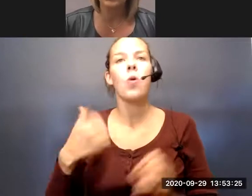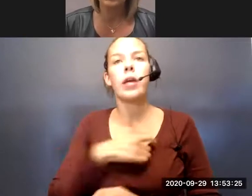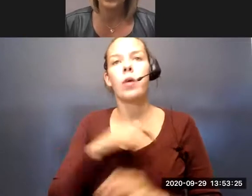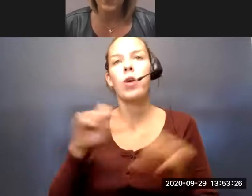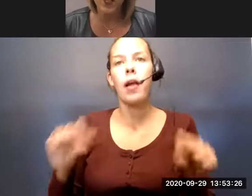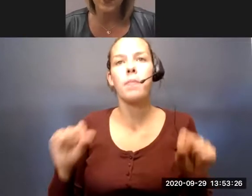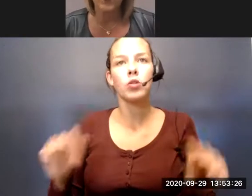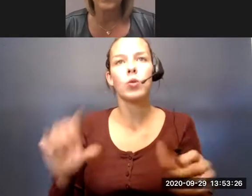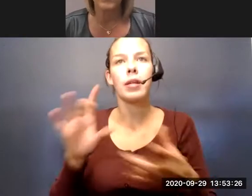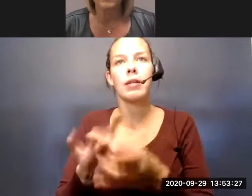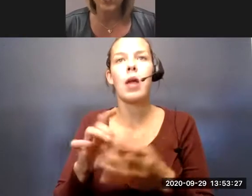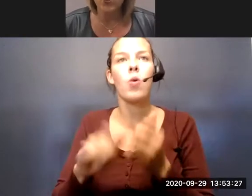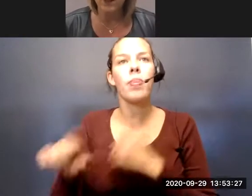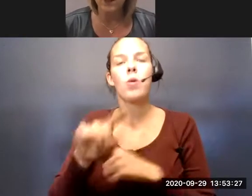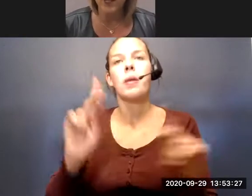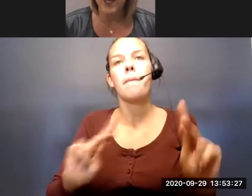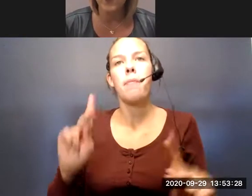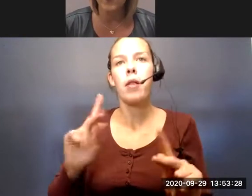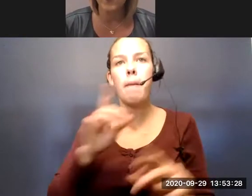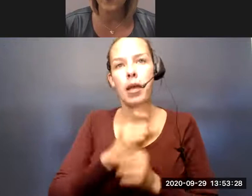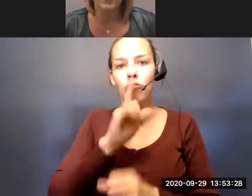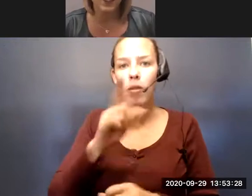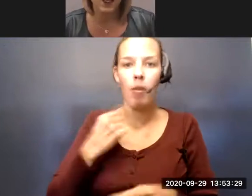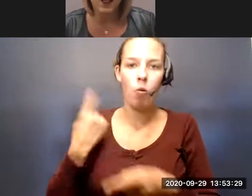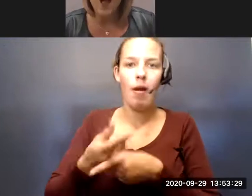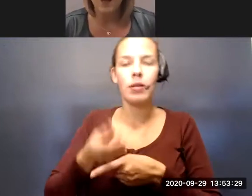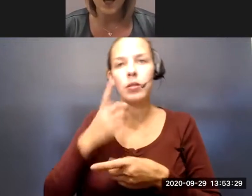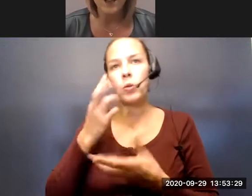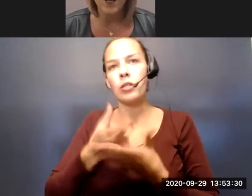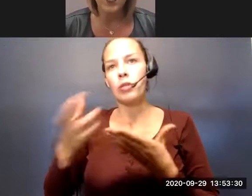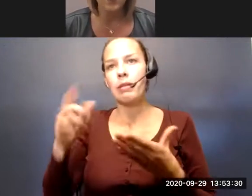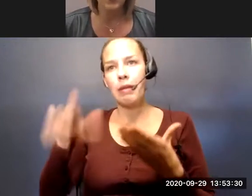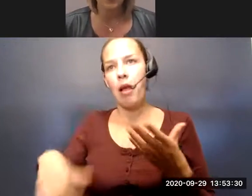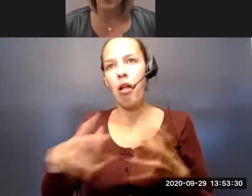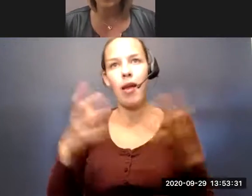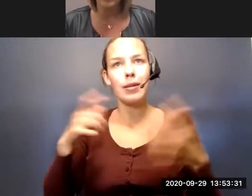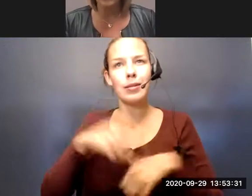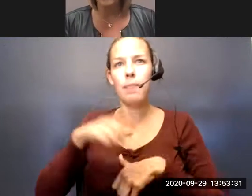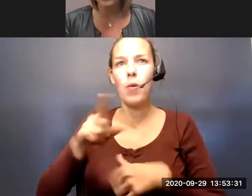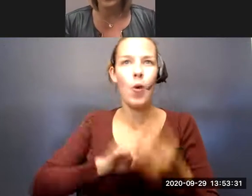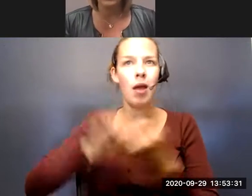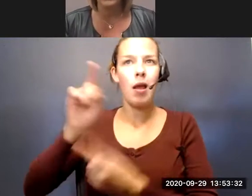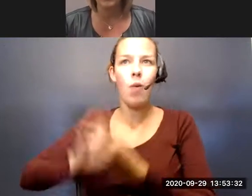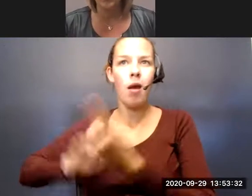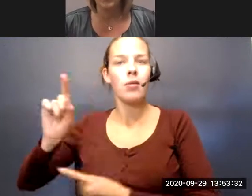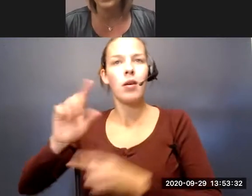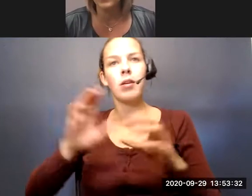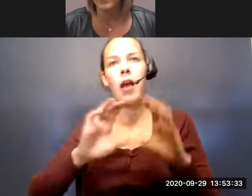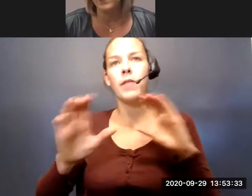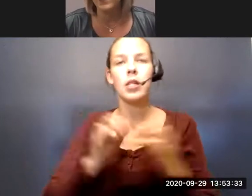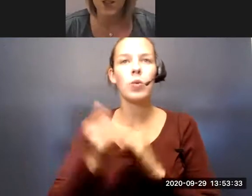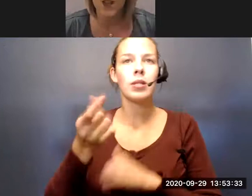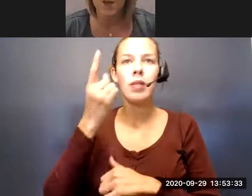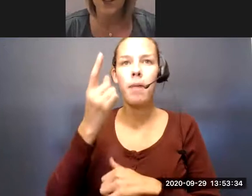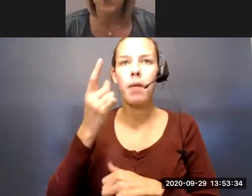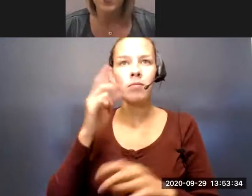to connect with those folks, make sure that they had the resources that they need. A lot of times that was just a one on one conversation with someone who was laying